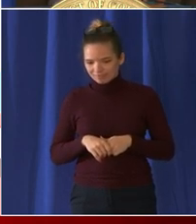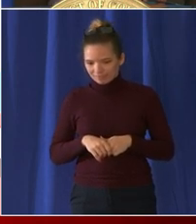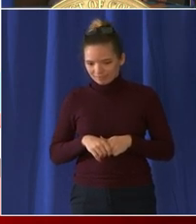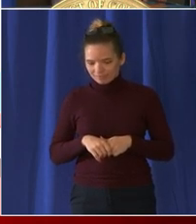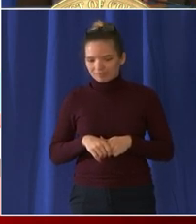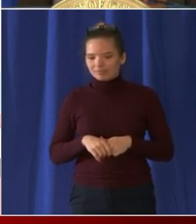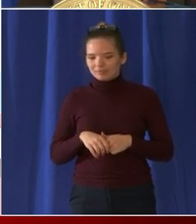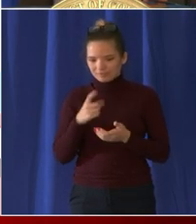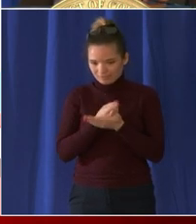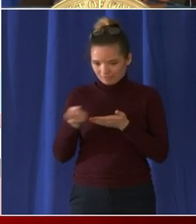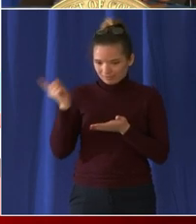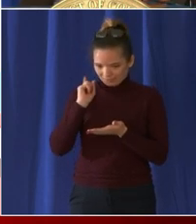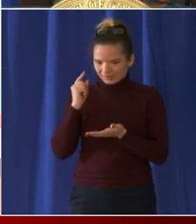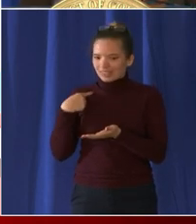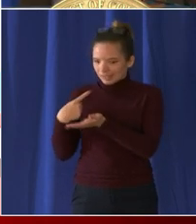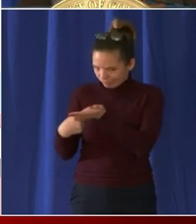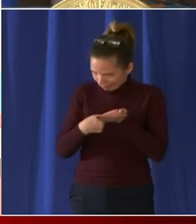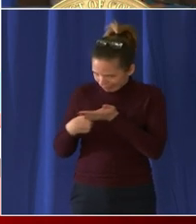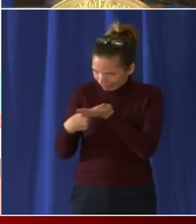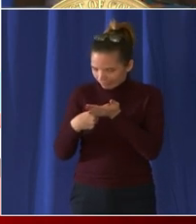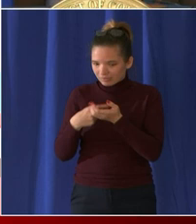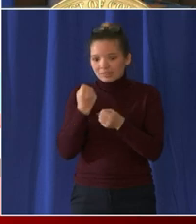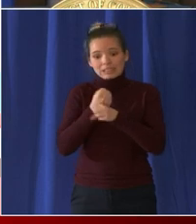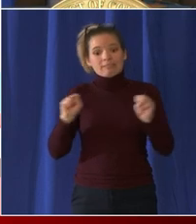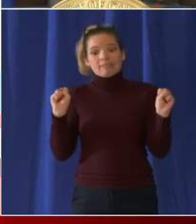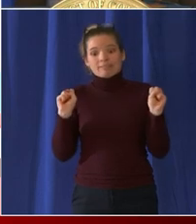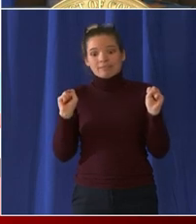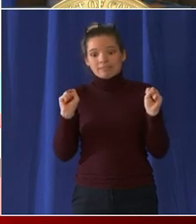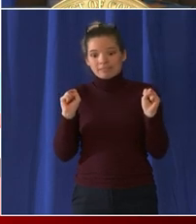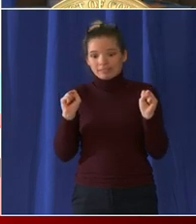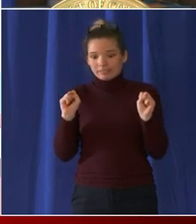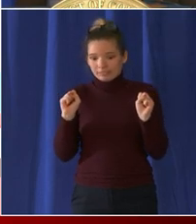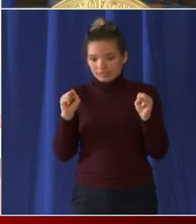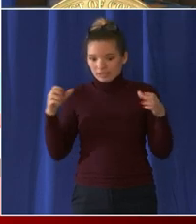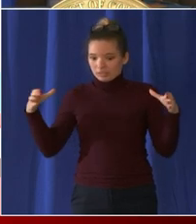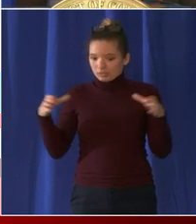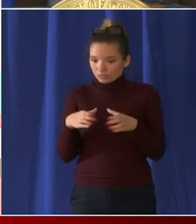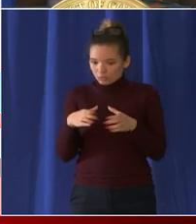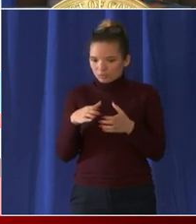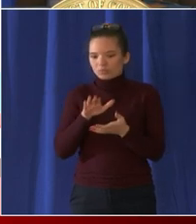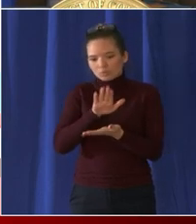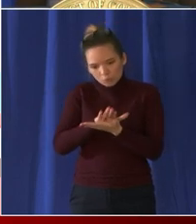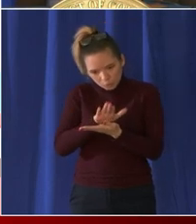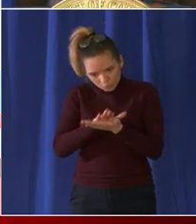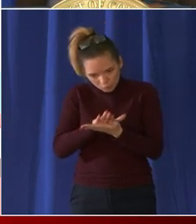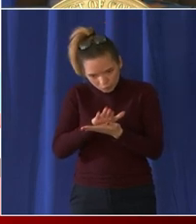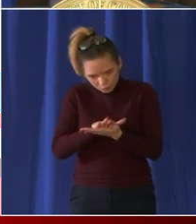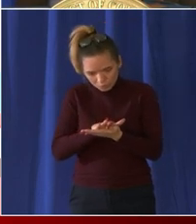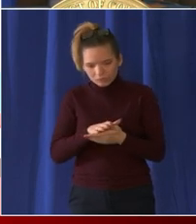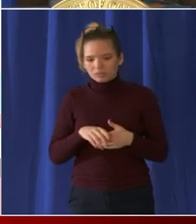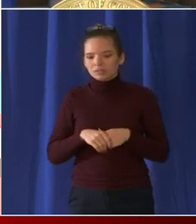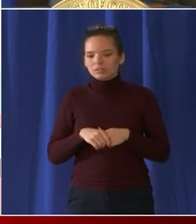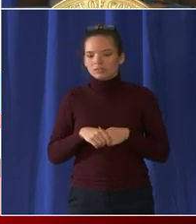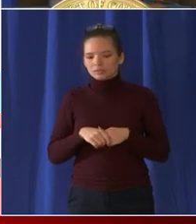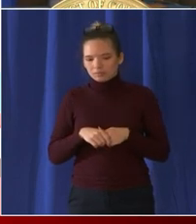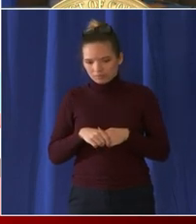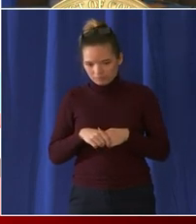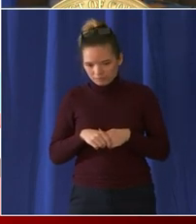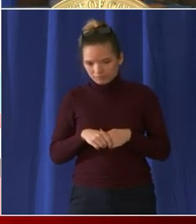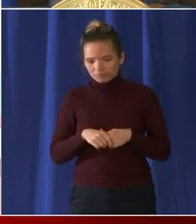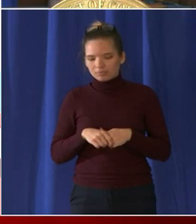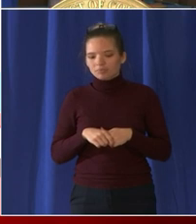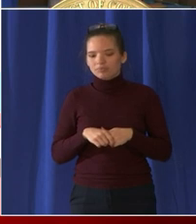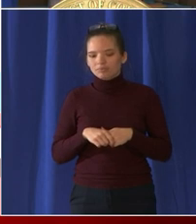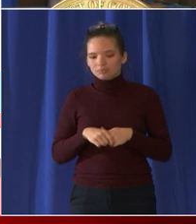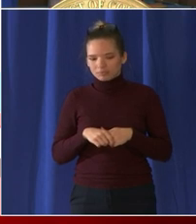ago talking about the safe return to school that we would deploy to all of our public schools and our